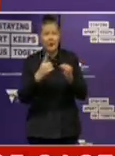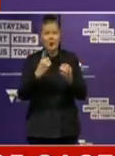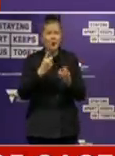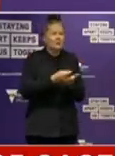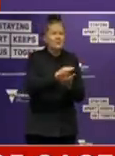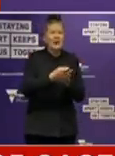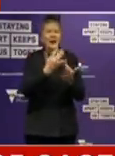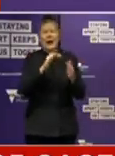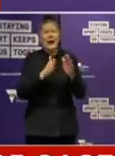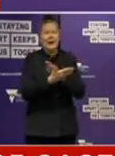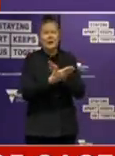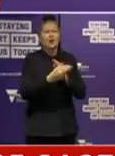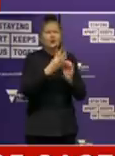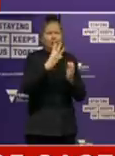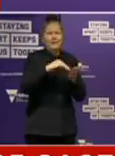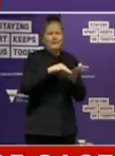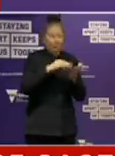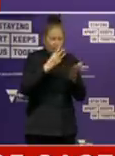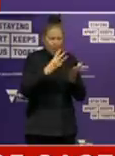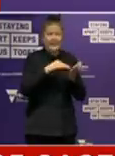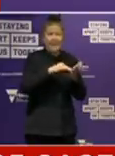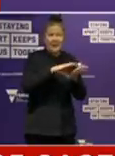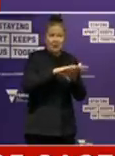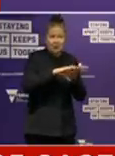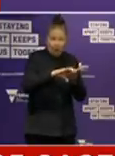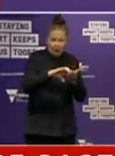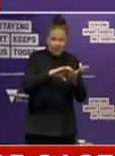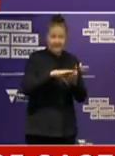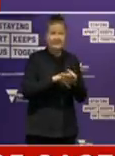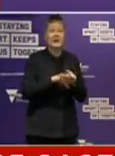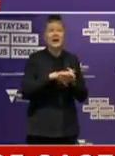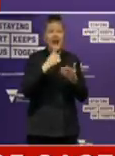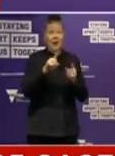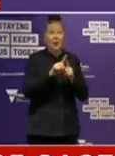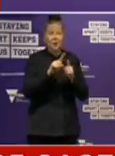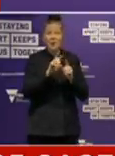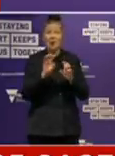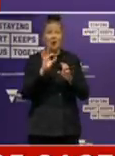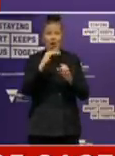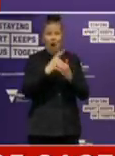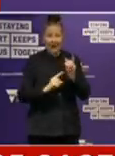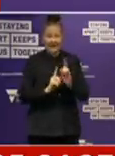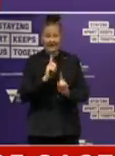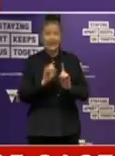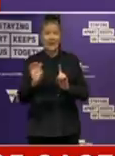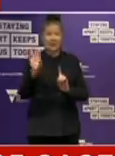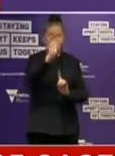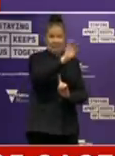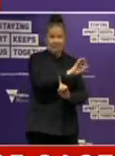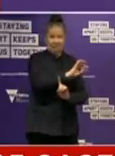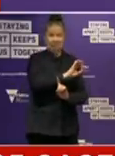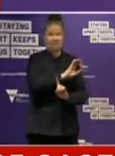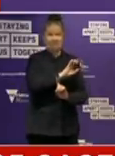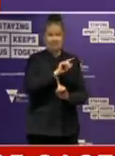about 11,000 businesses outside the CBD will benefit from that. And another $30 million will go